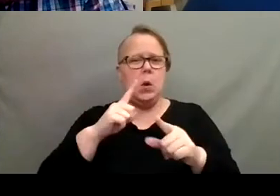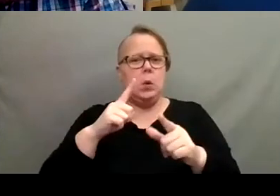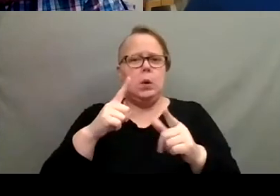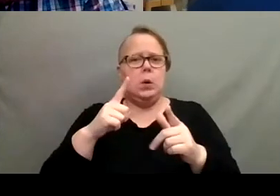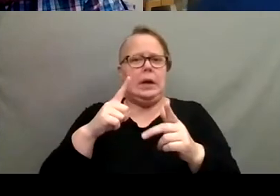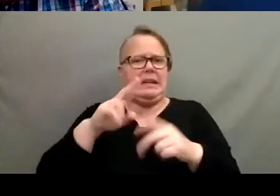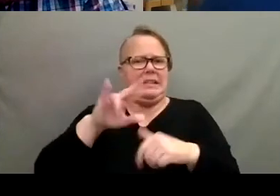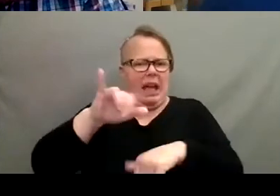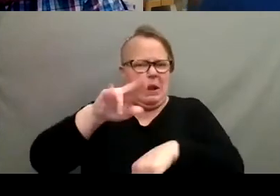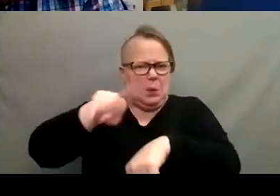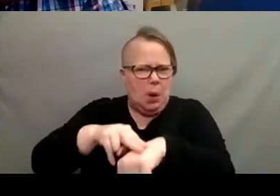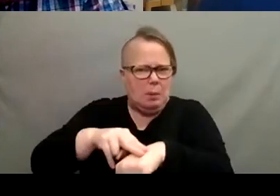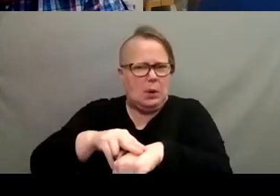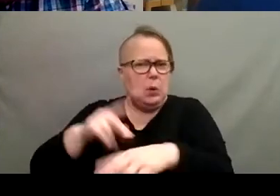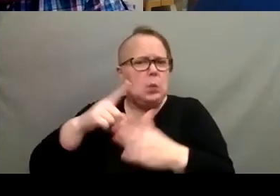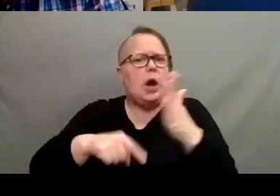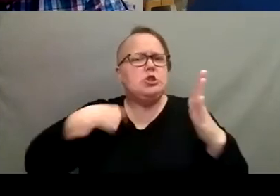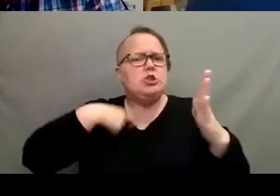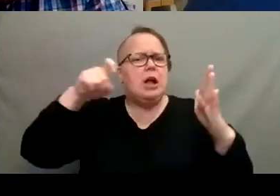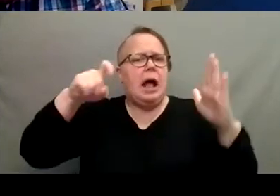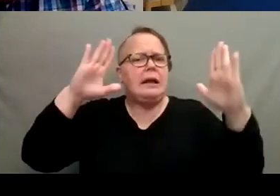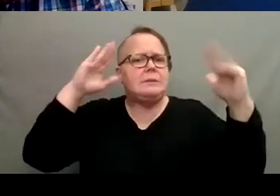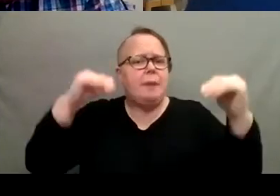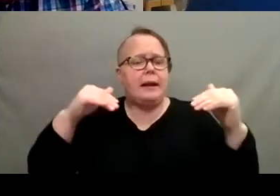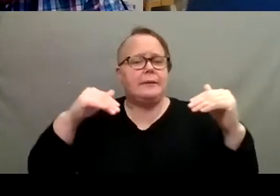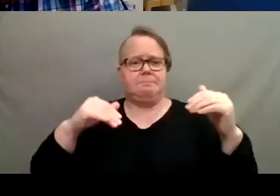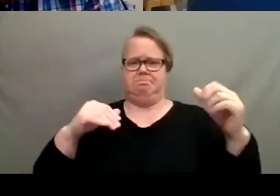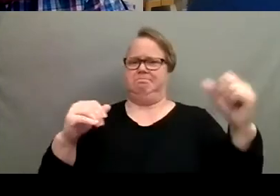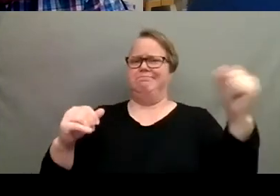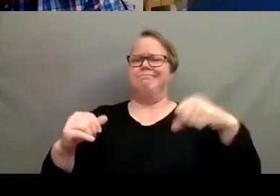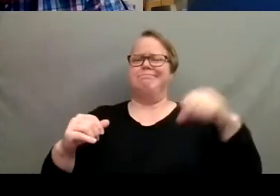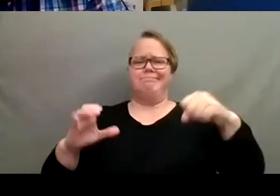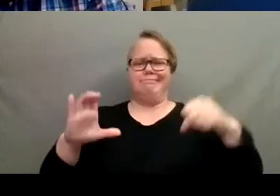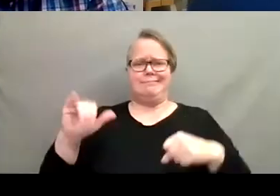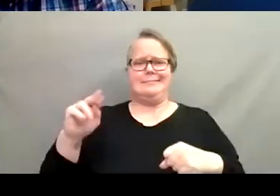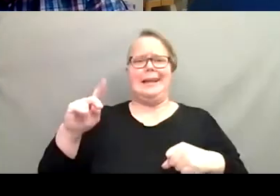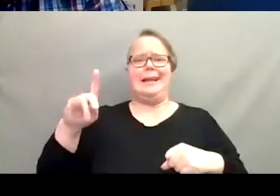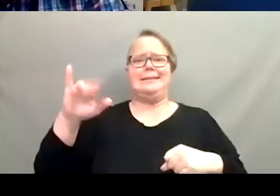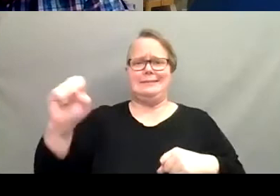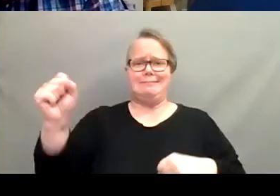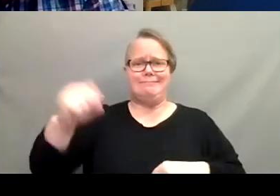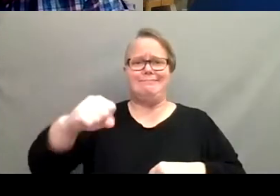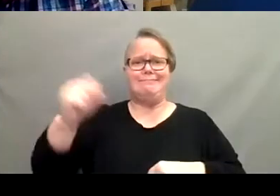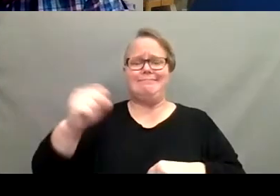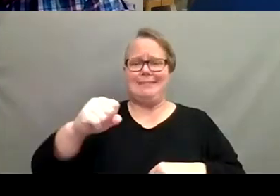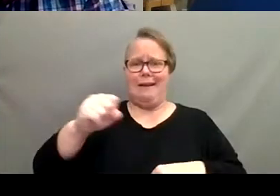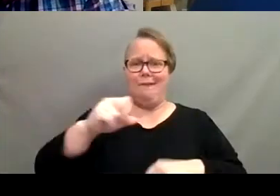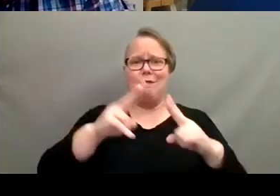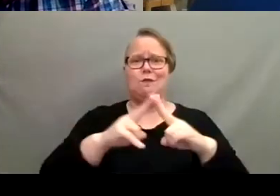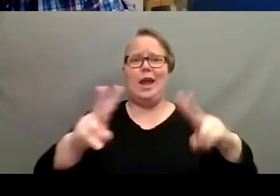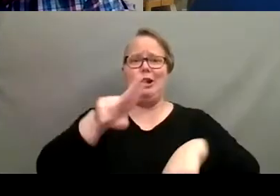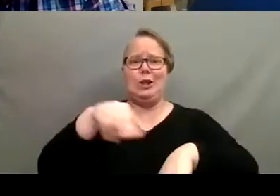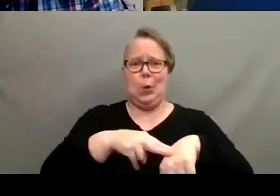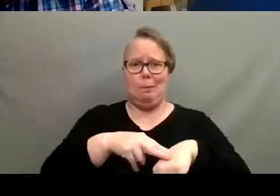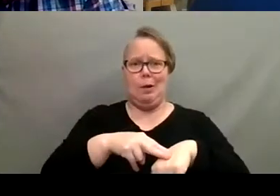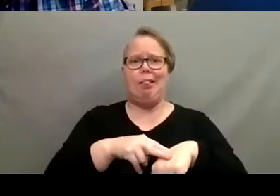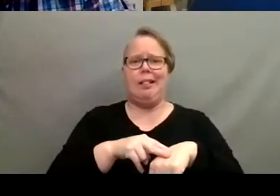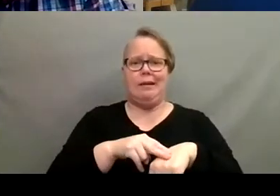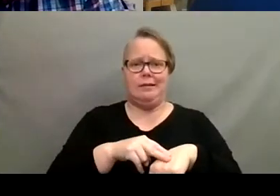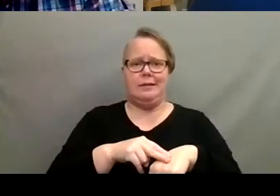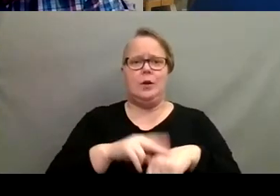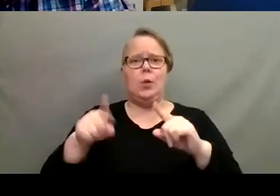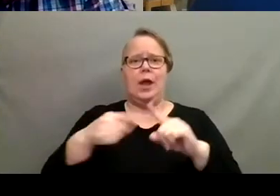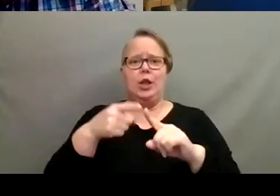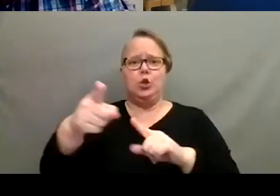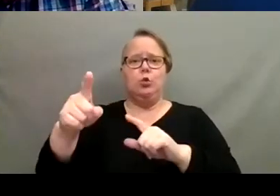All normal things. Cause when you think about it, anytime you're changing a plant's environment in any way, you're going to have some